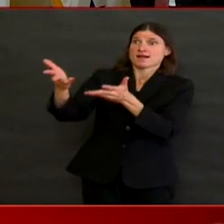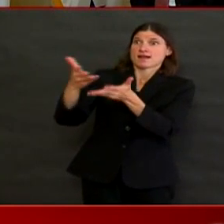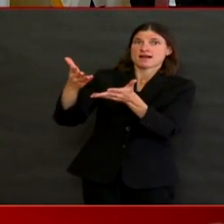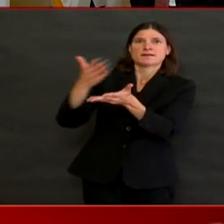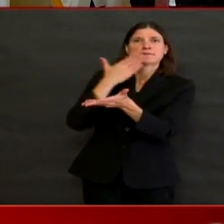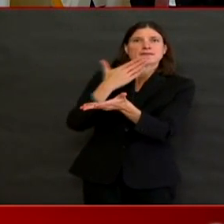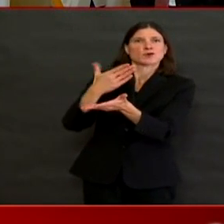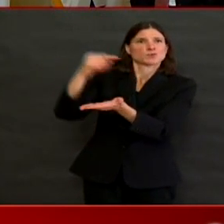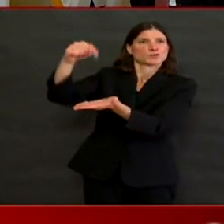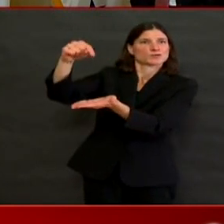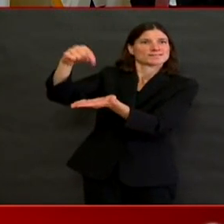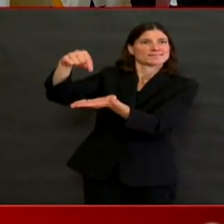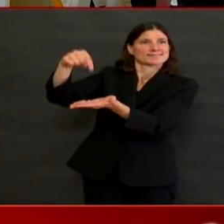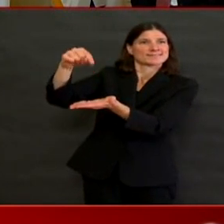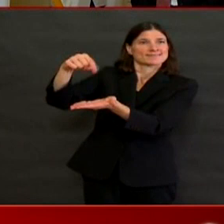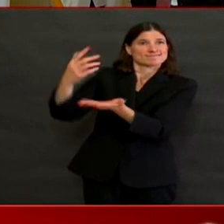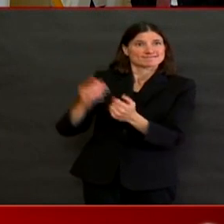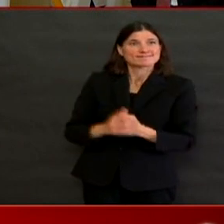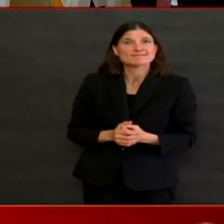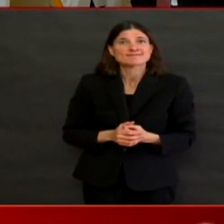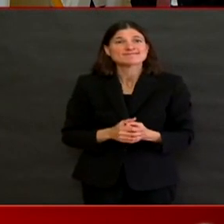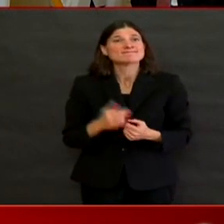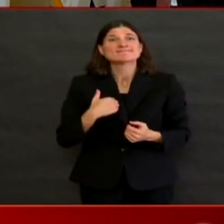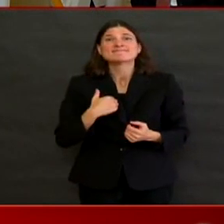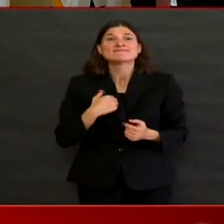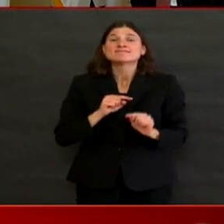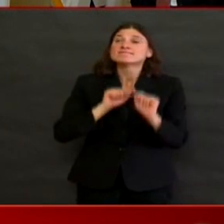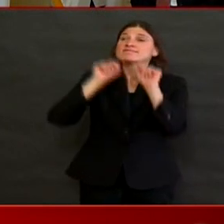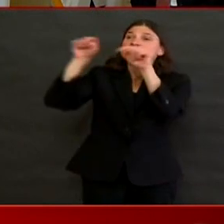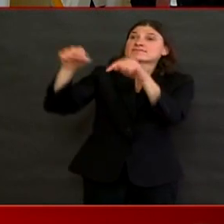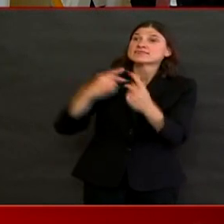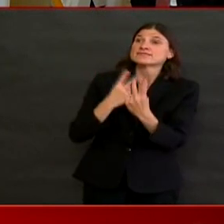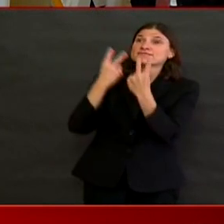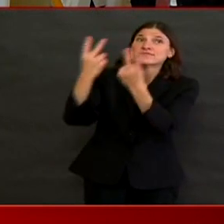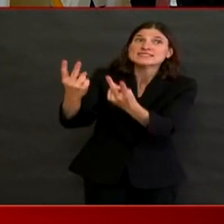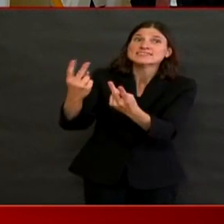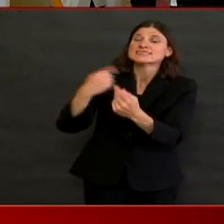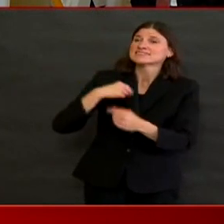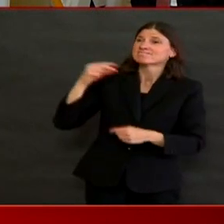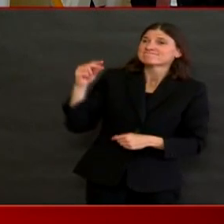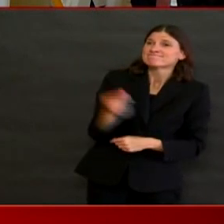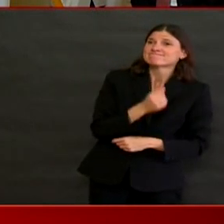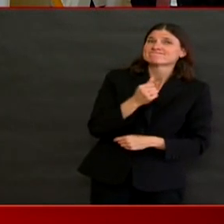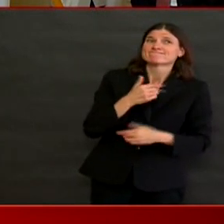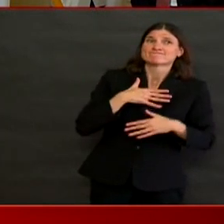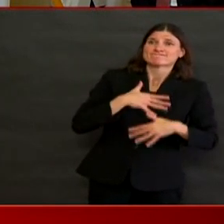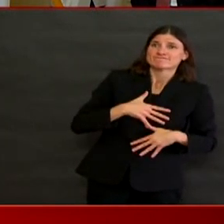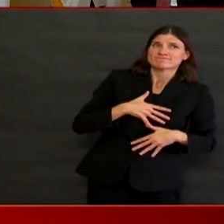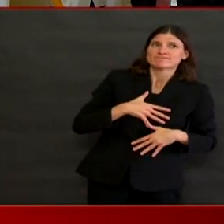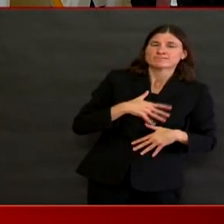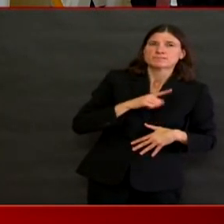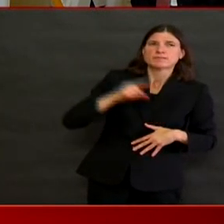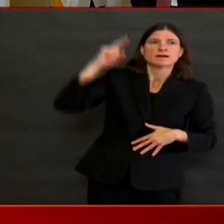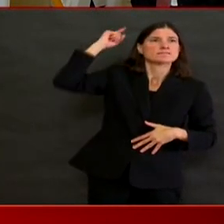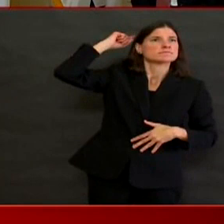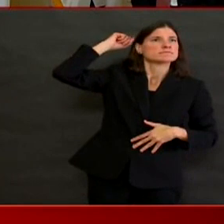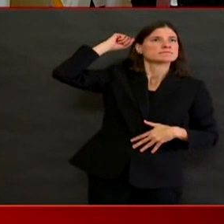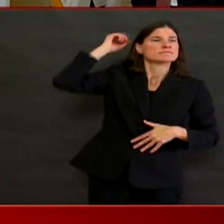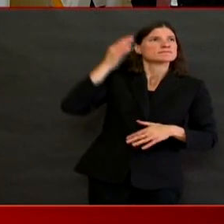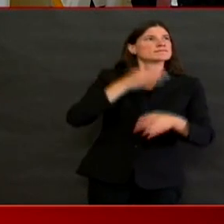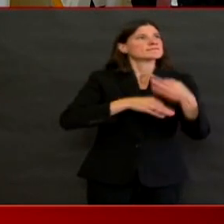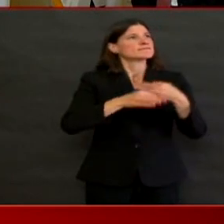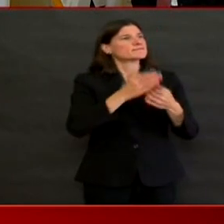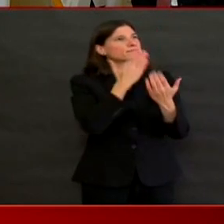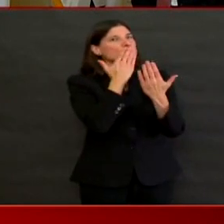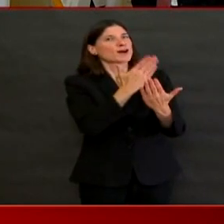able to go to a social gathering that we'd like to go to, we're thankful to be able